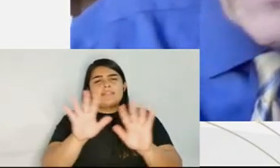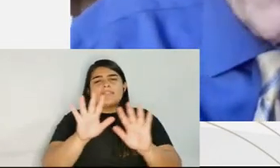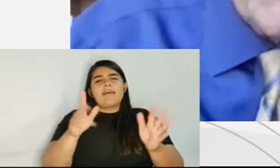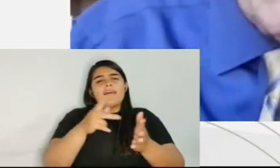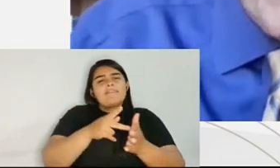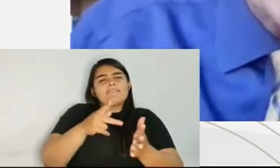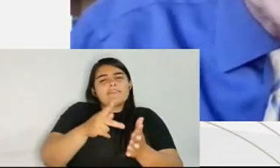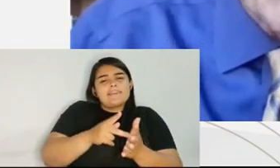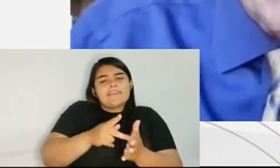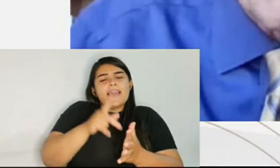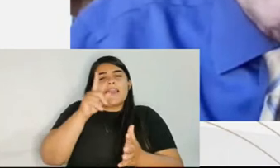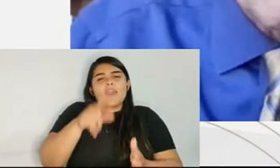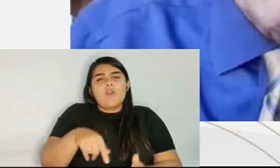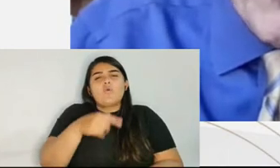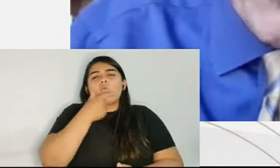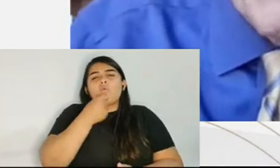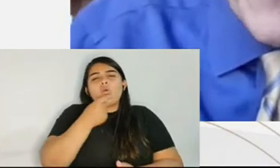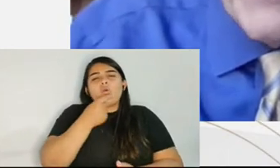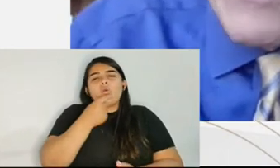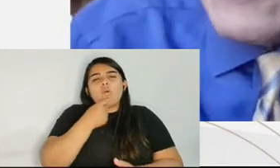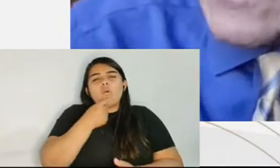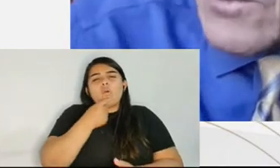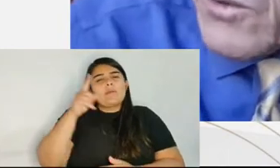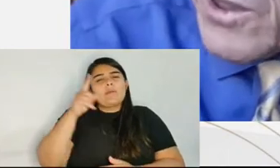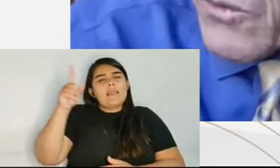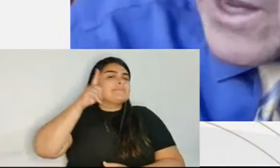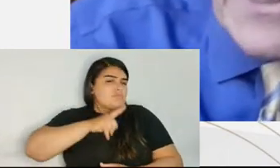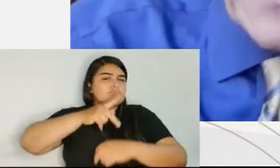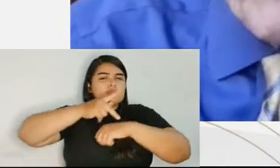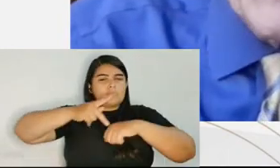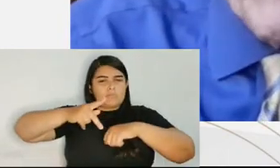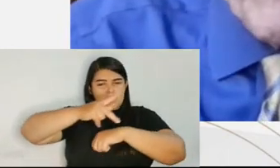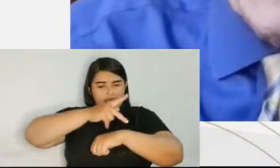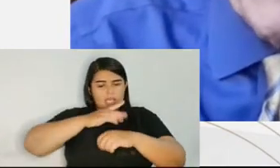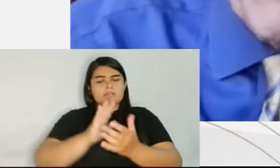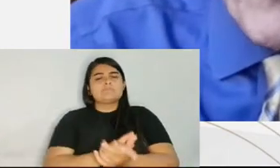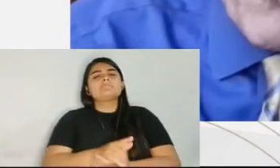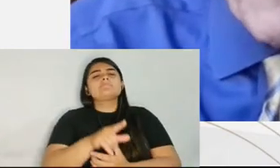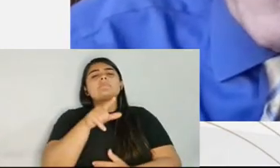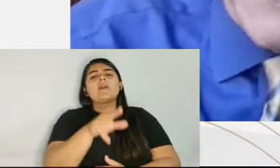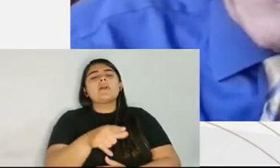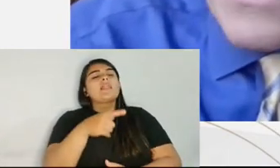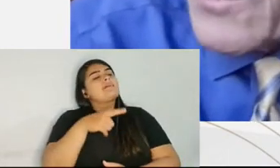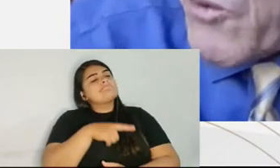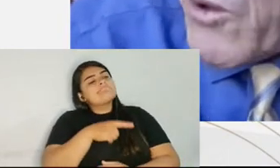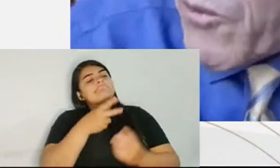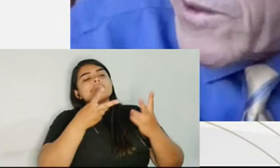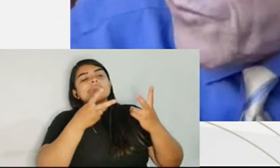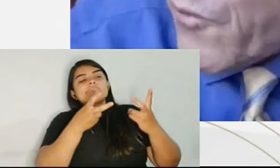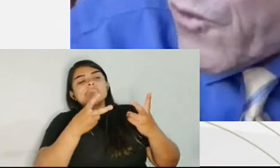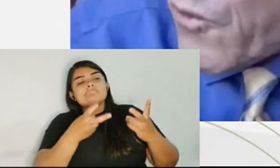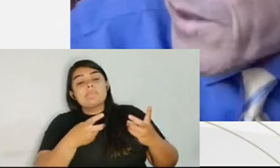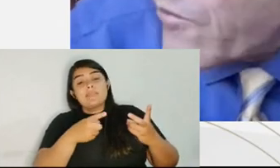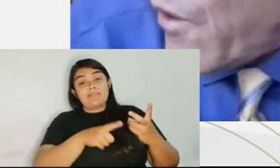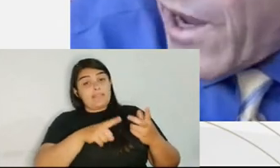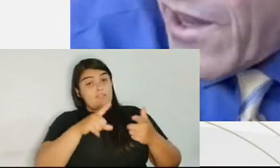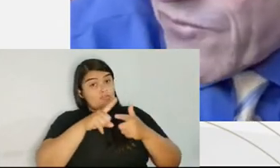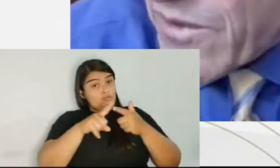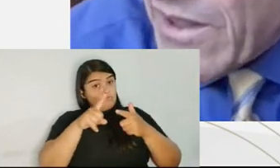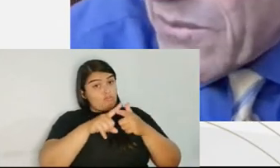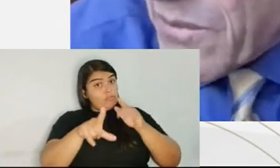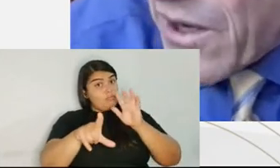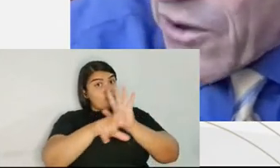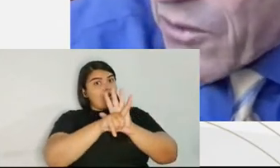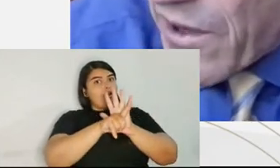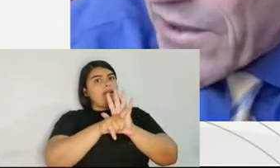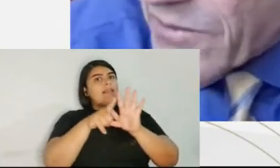lodging a lot of liquor law violations. So he creates a pre-printed form, and this pre-printed form has five